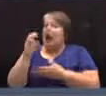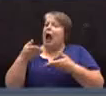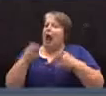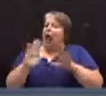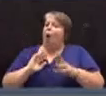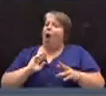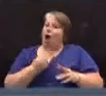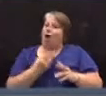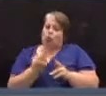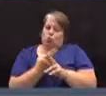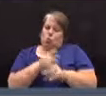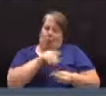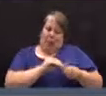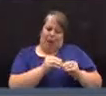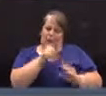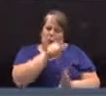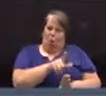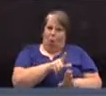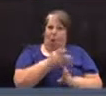the lower half.